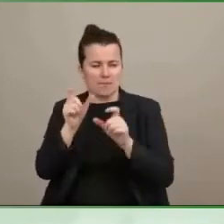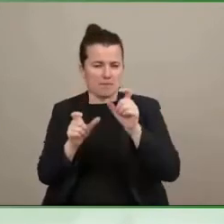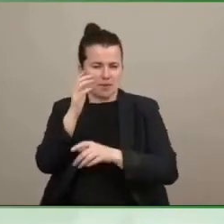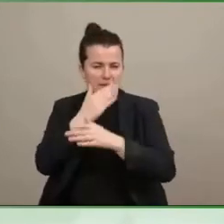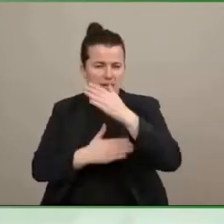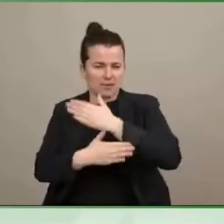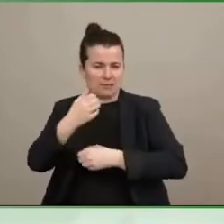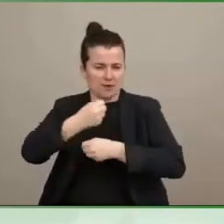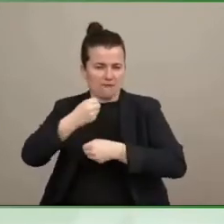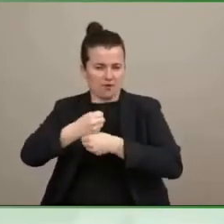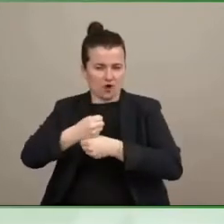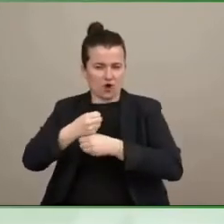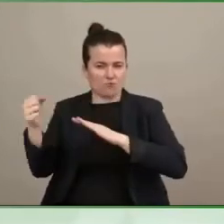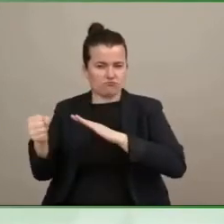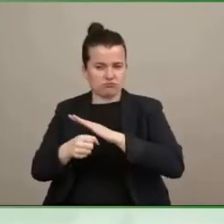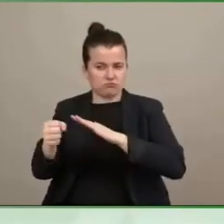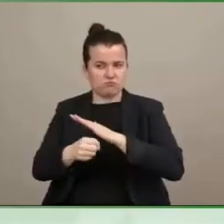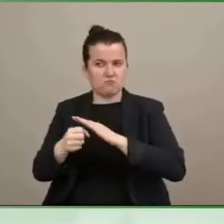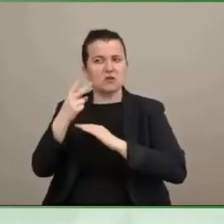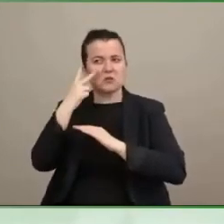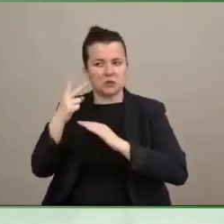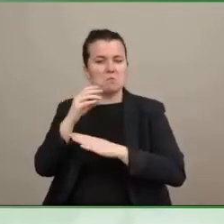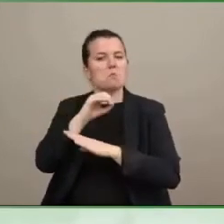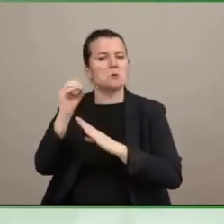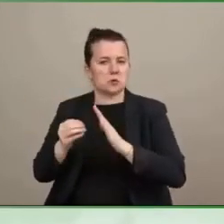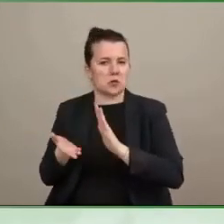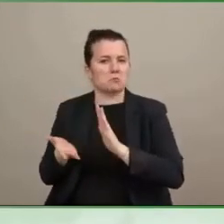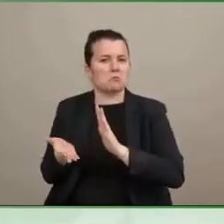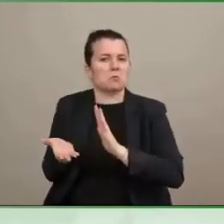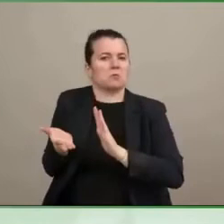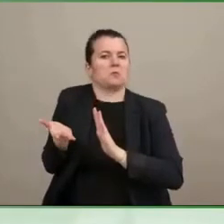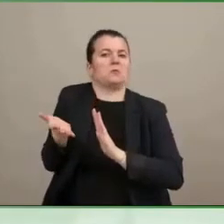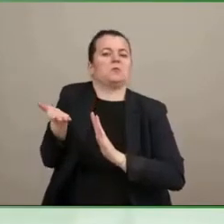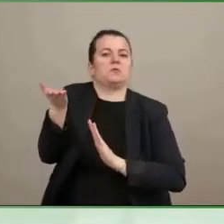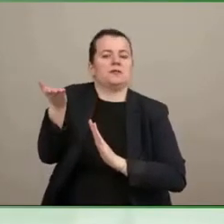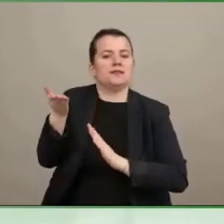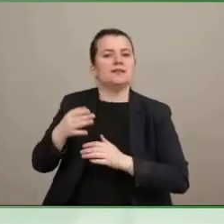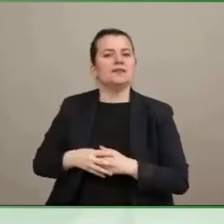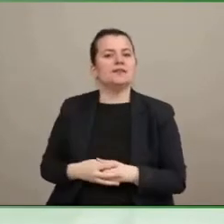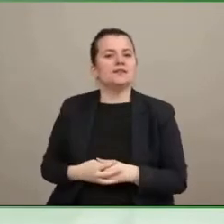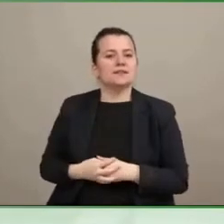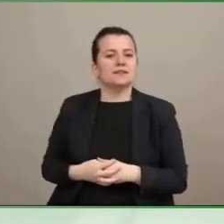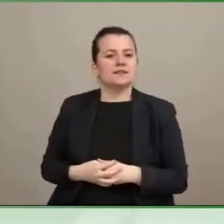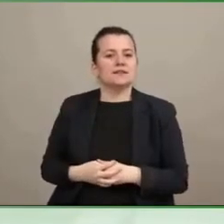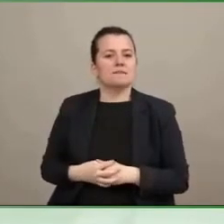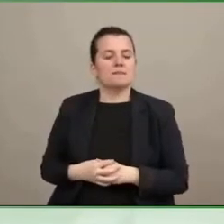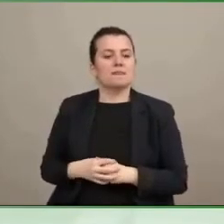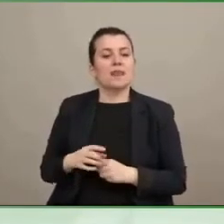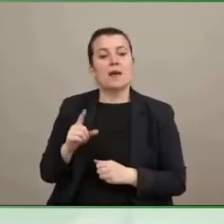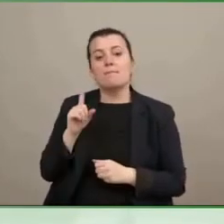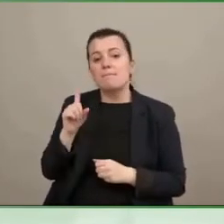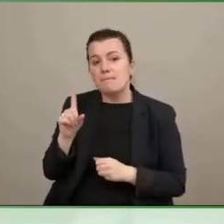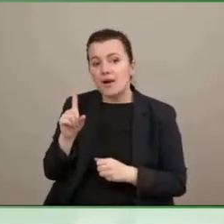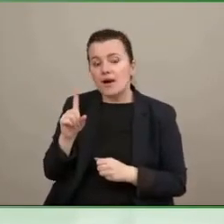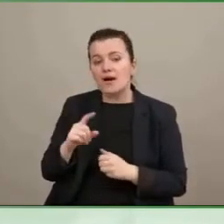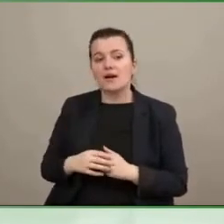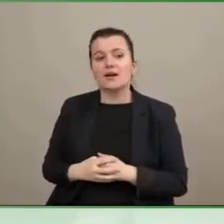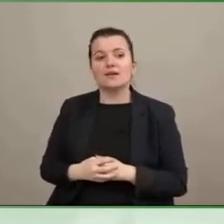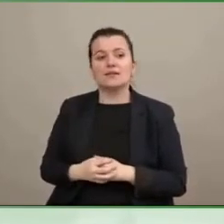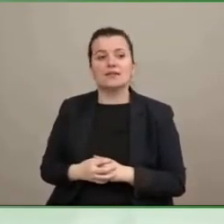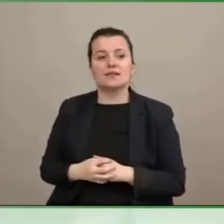not least because, from what I understand, quite a few are employed